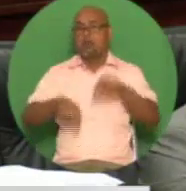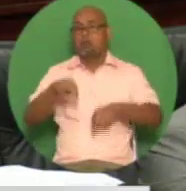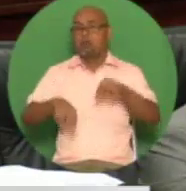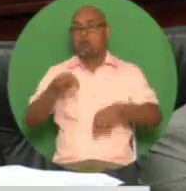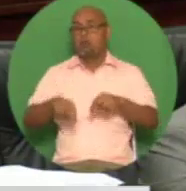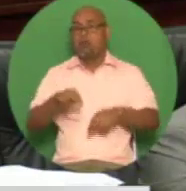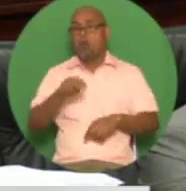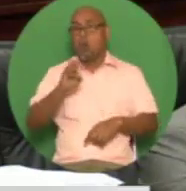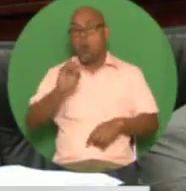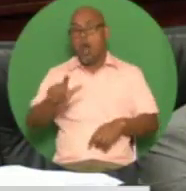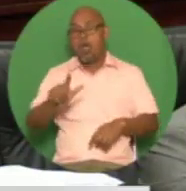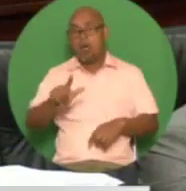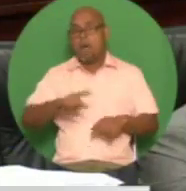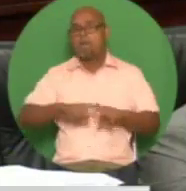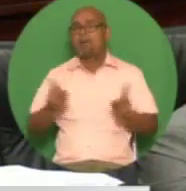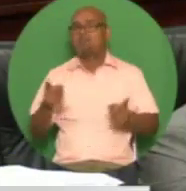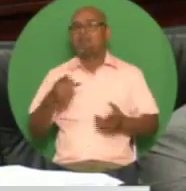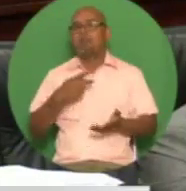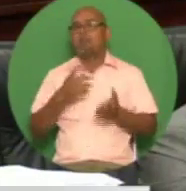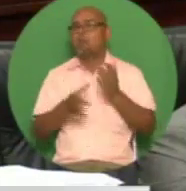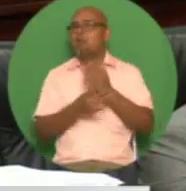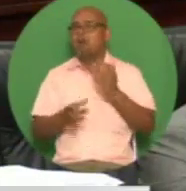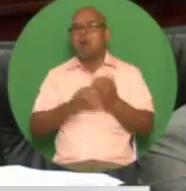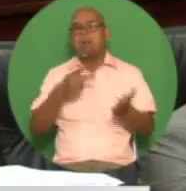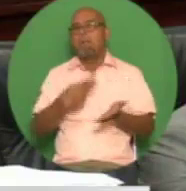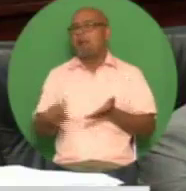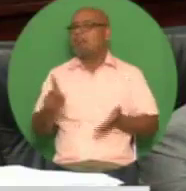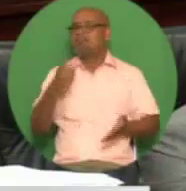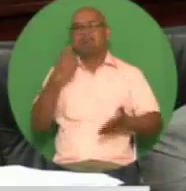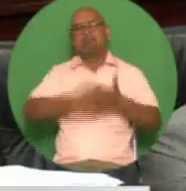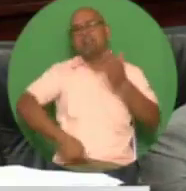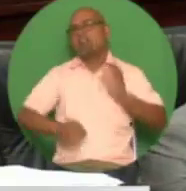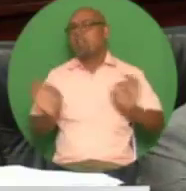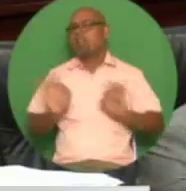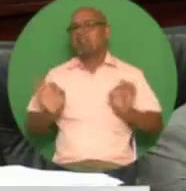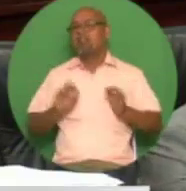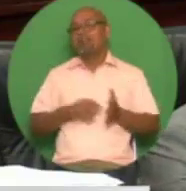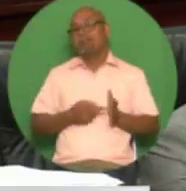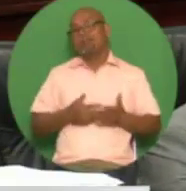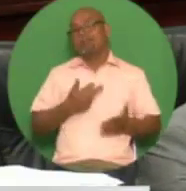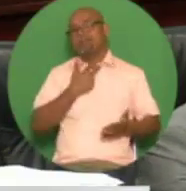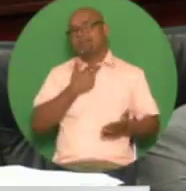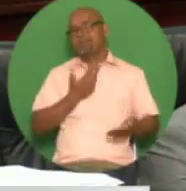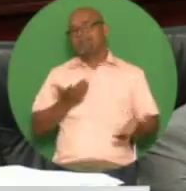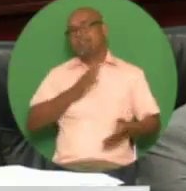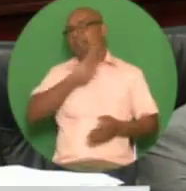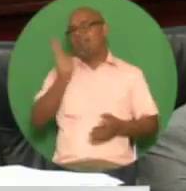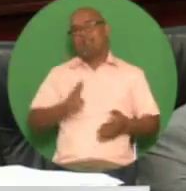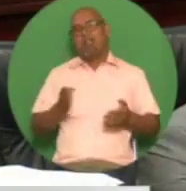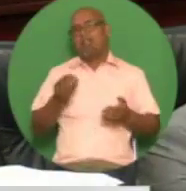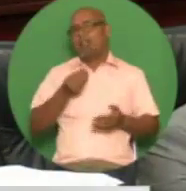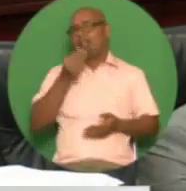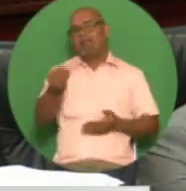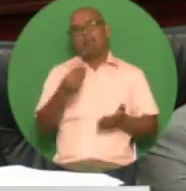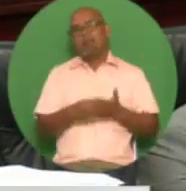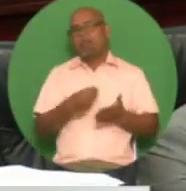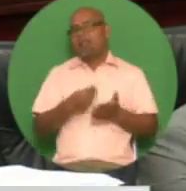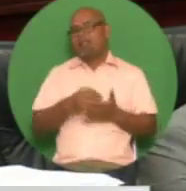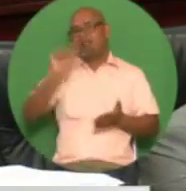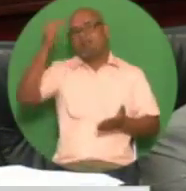not pay its taxes or royalties and thus makes no positive contribution to the Treasury at this time